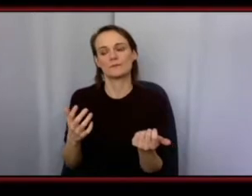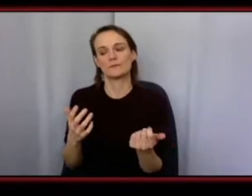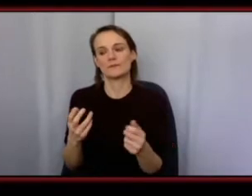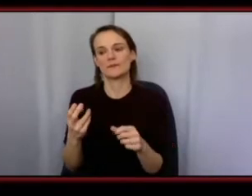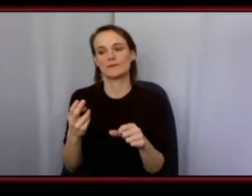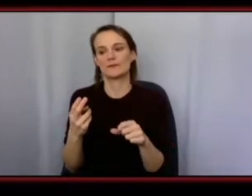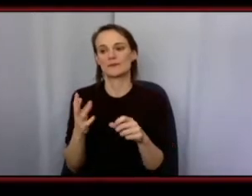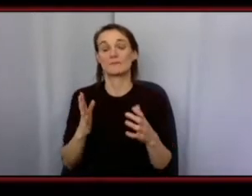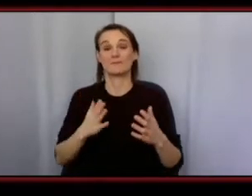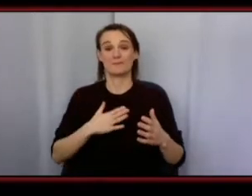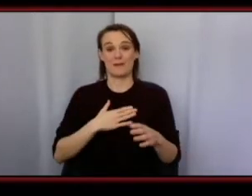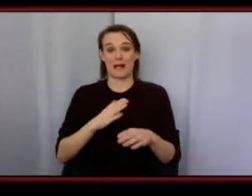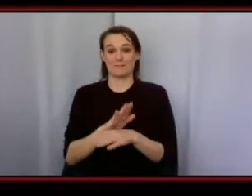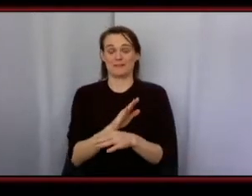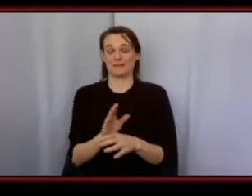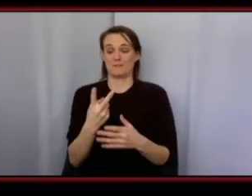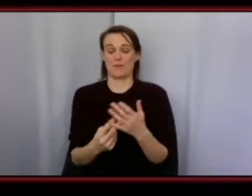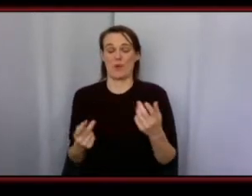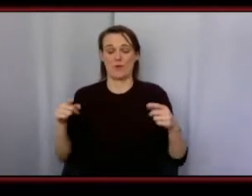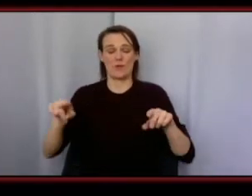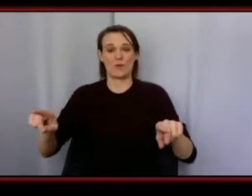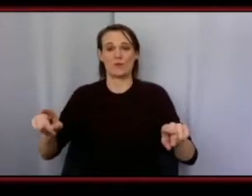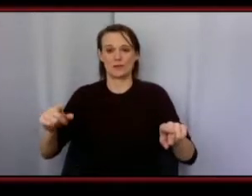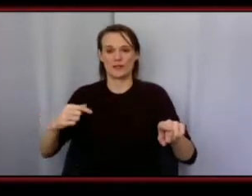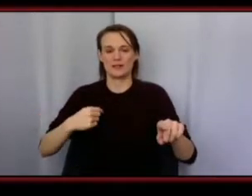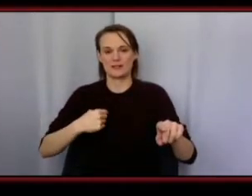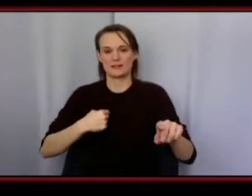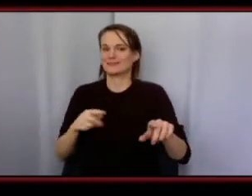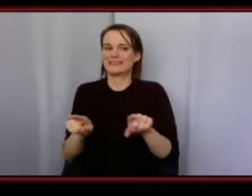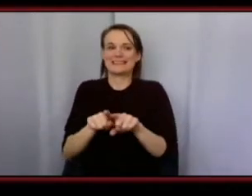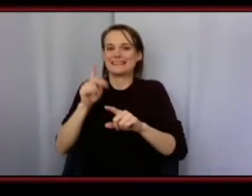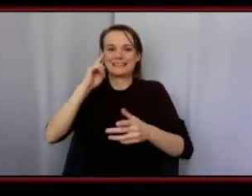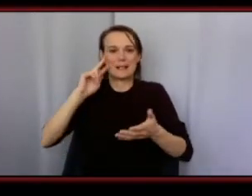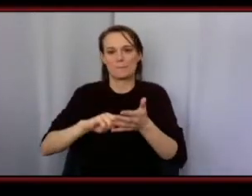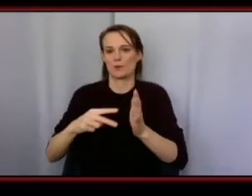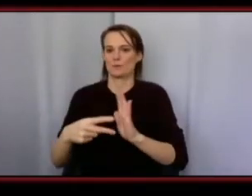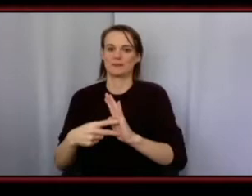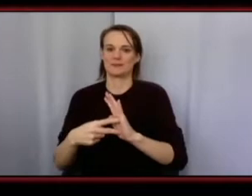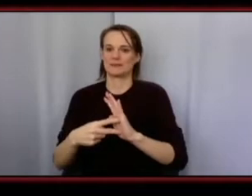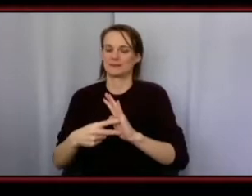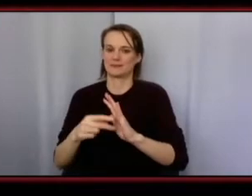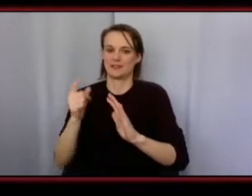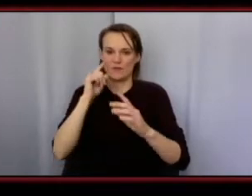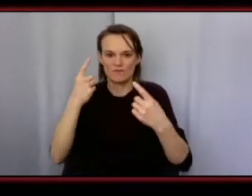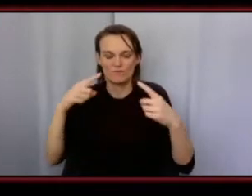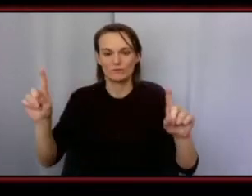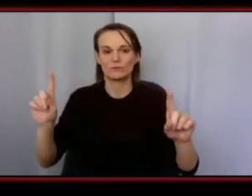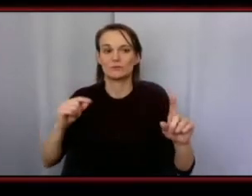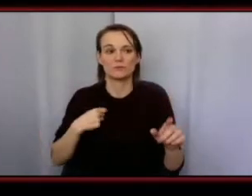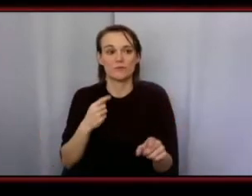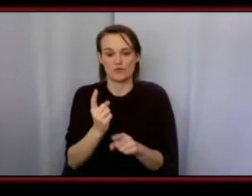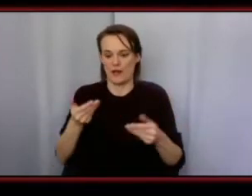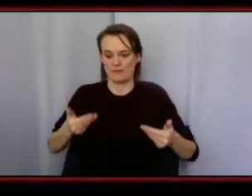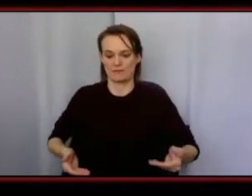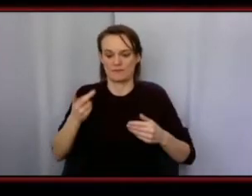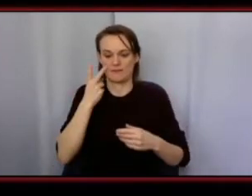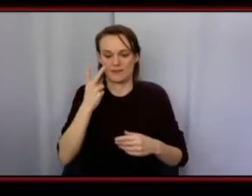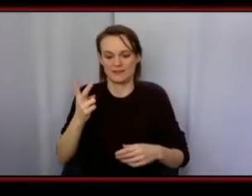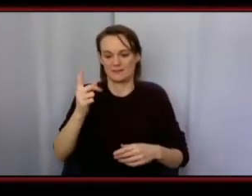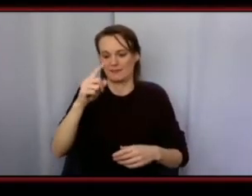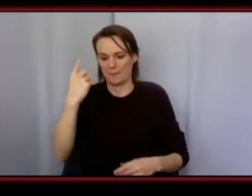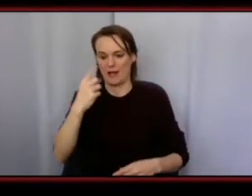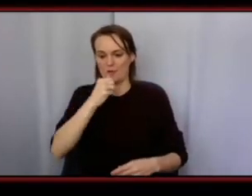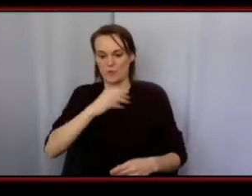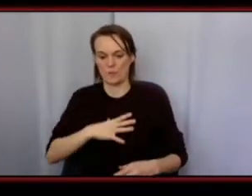doing both of the businesses that i have right now to get over the hurdles so you may see a black woman and you dismiss me because i